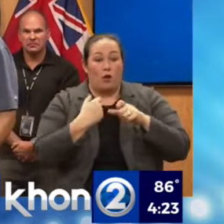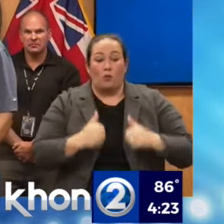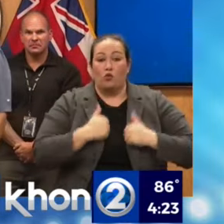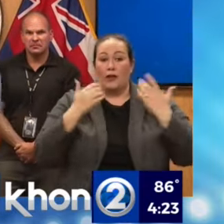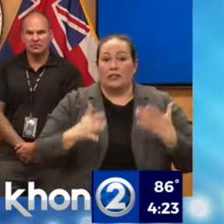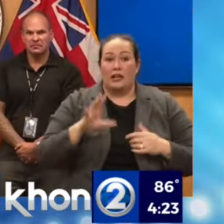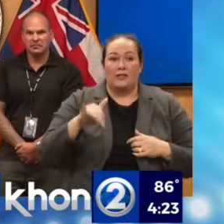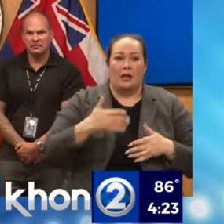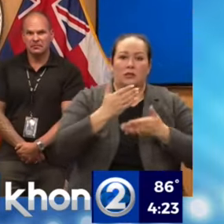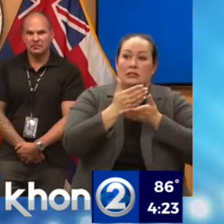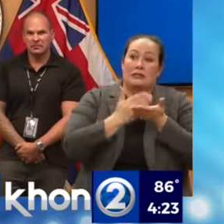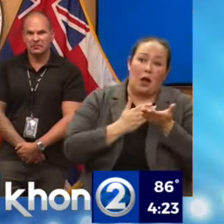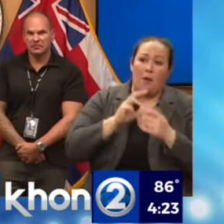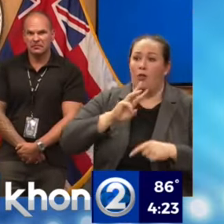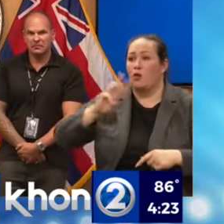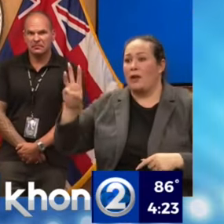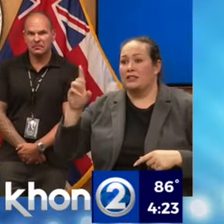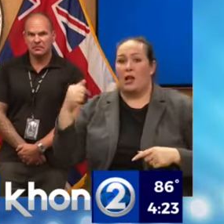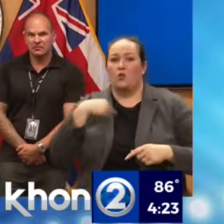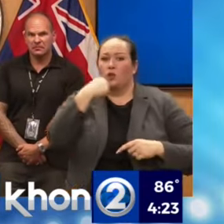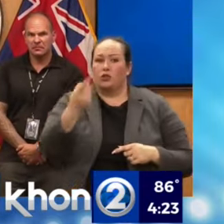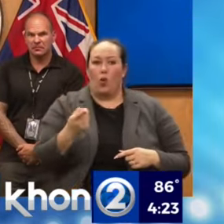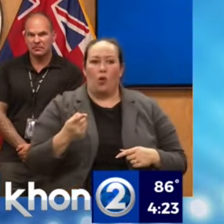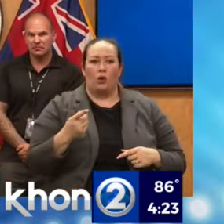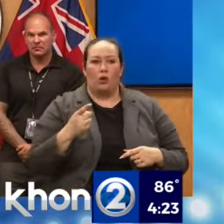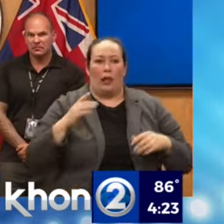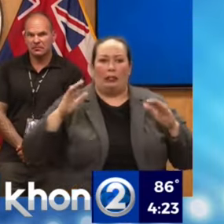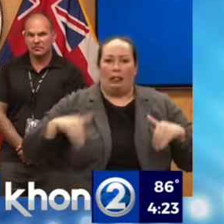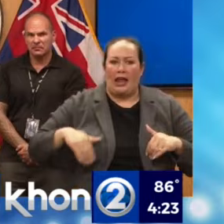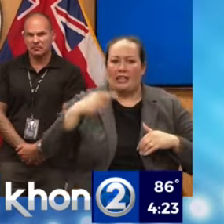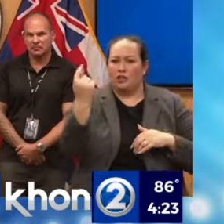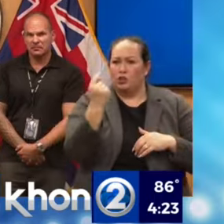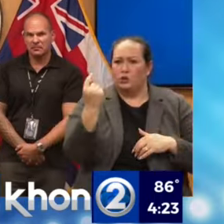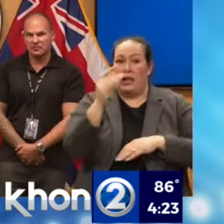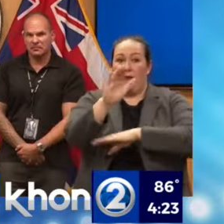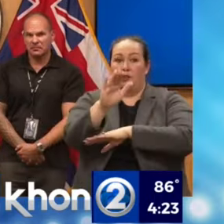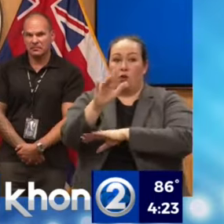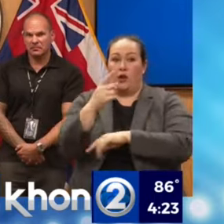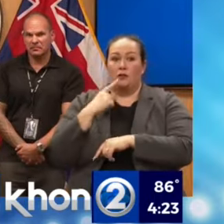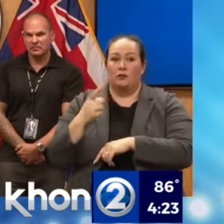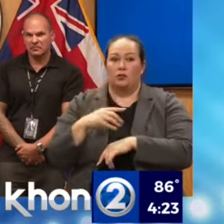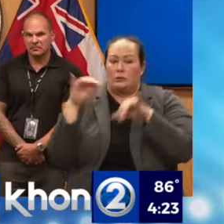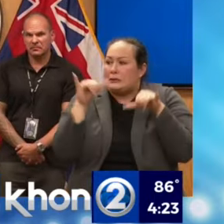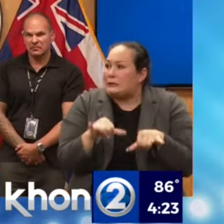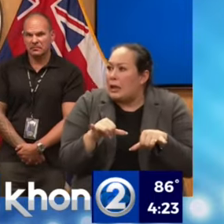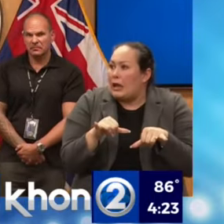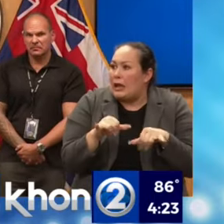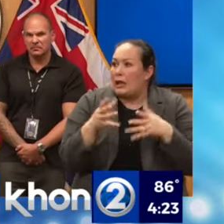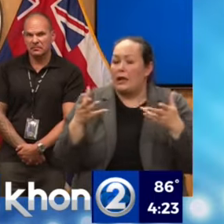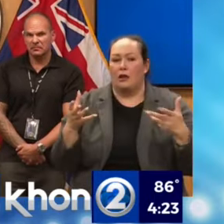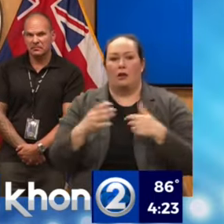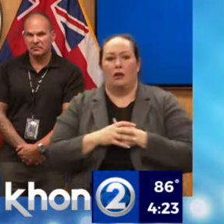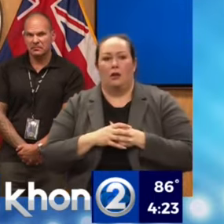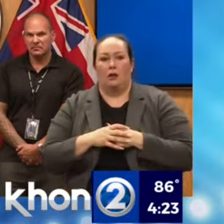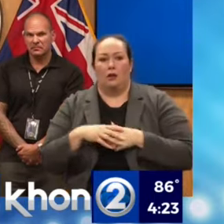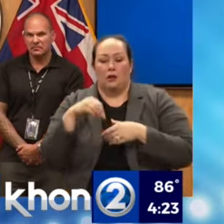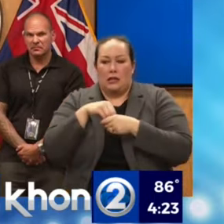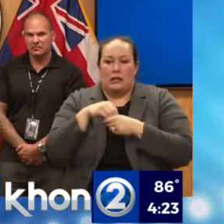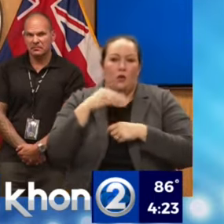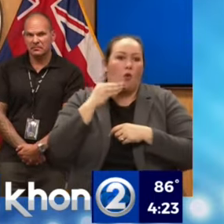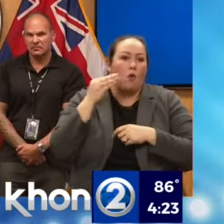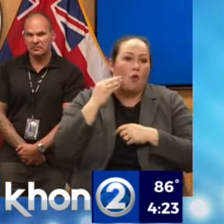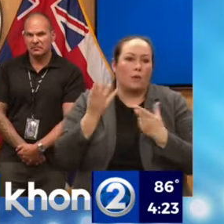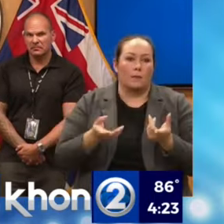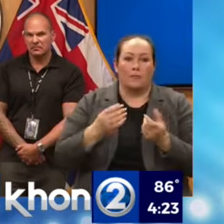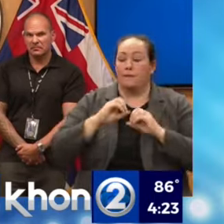some on the west side were told late in, I guess, Tuesday afternoon to shelter in place. We've also heard that there was no